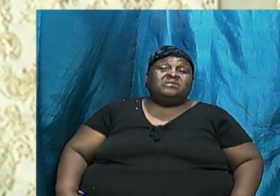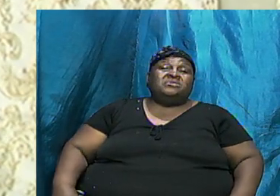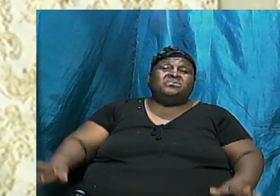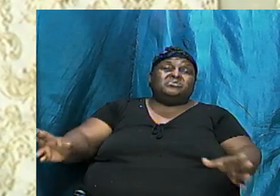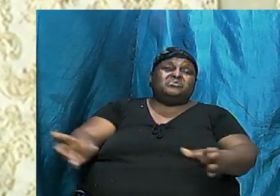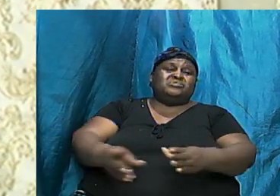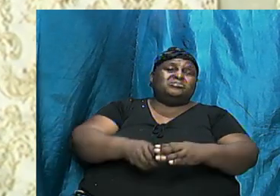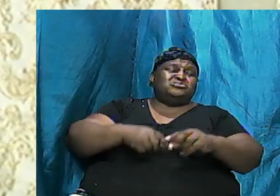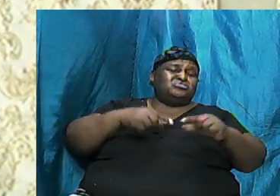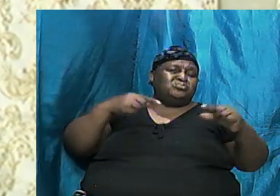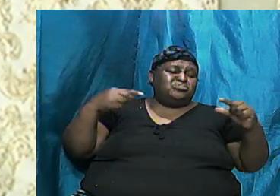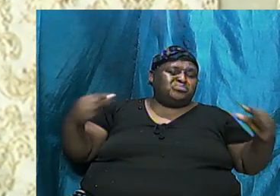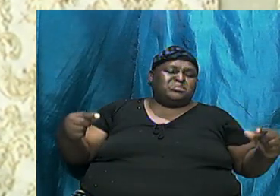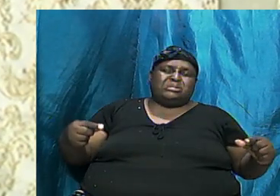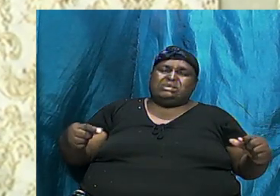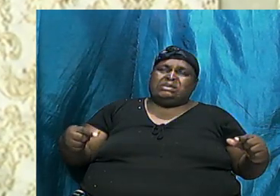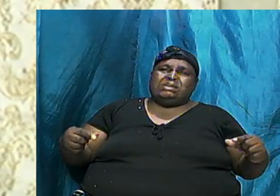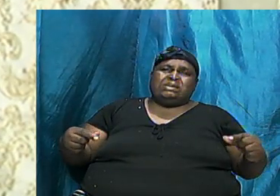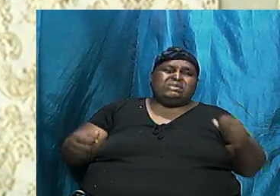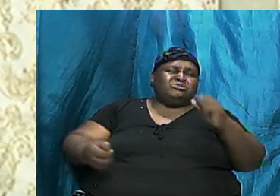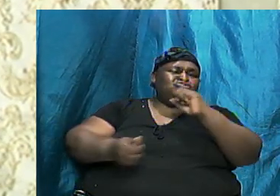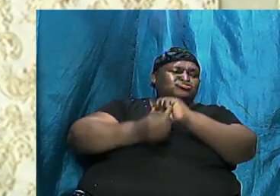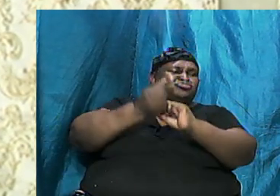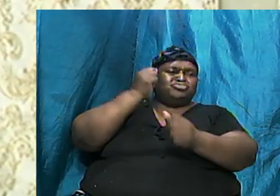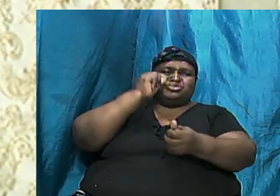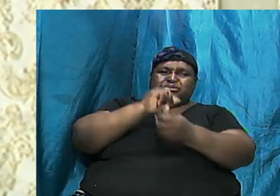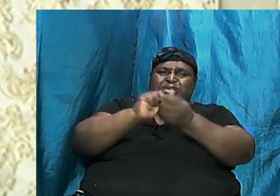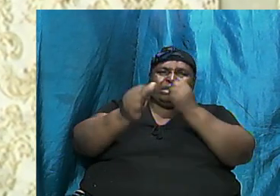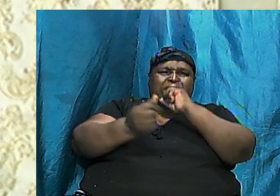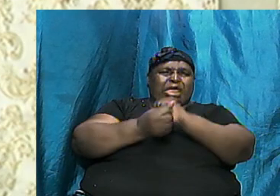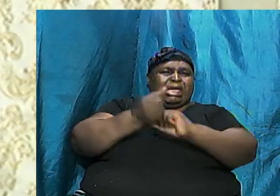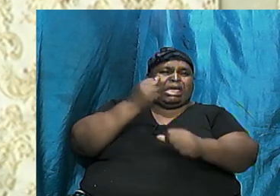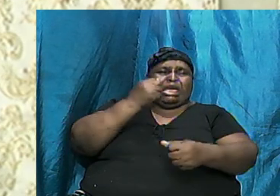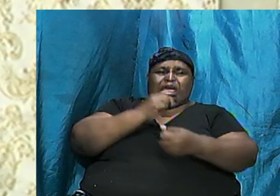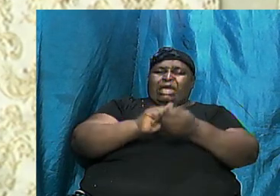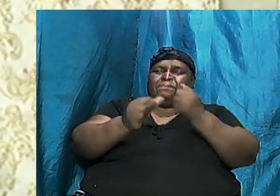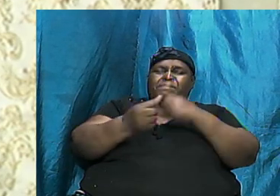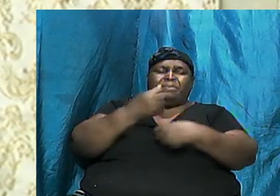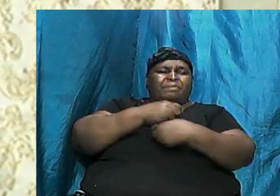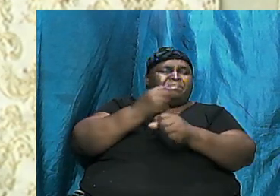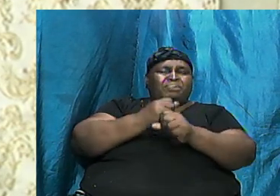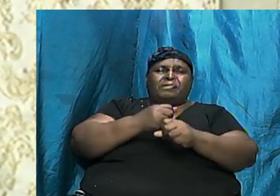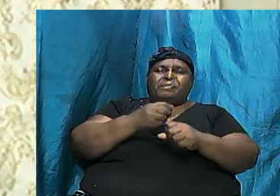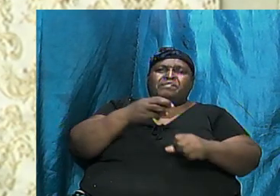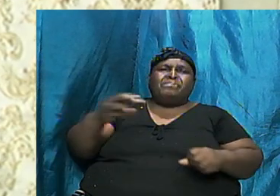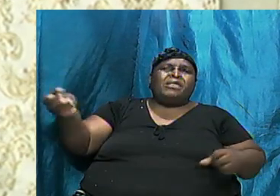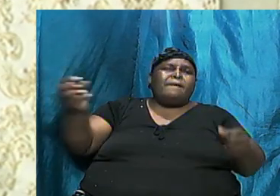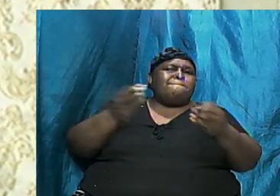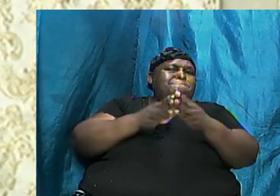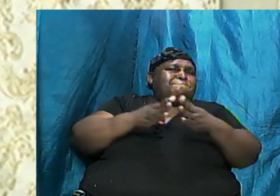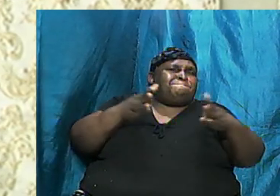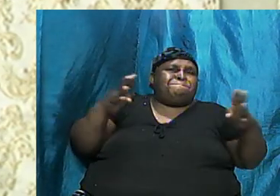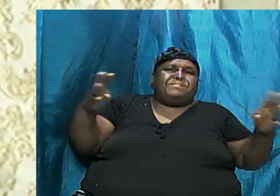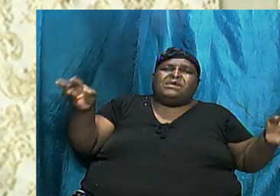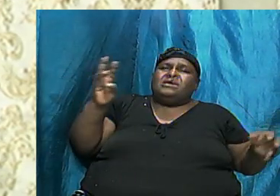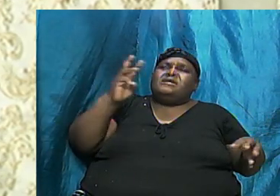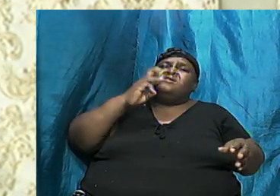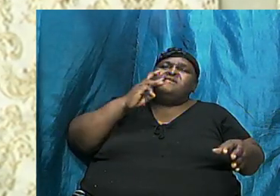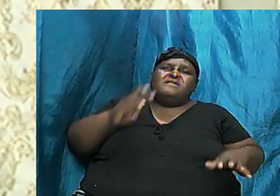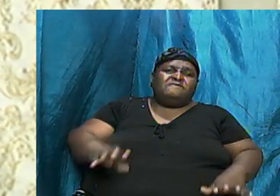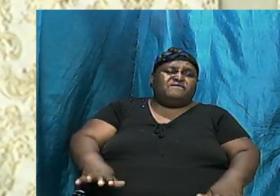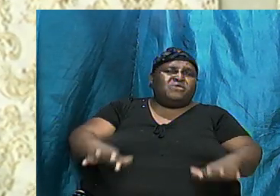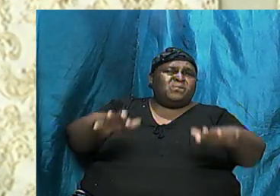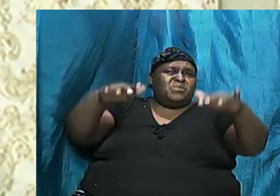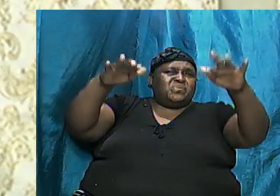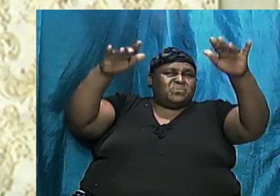Or Caused A Great Destruction And It Caused A Massive Flood And This Is What The